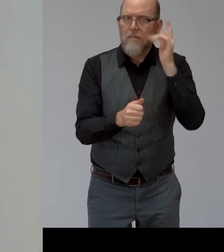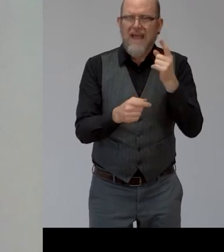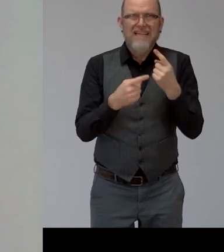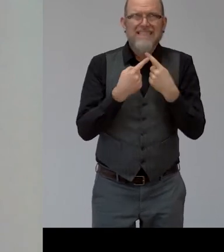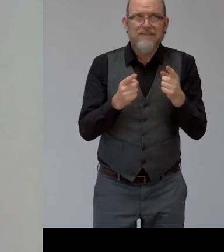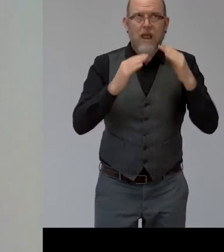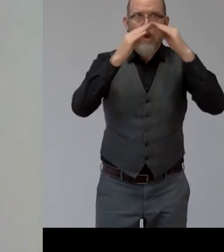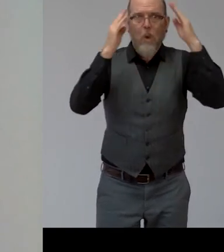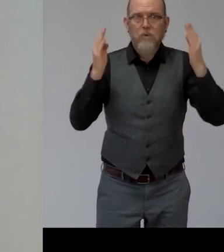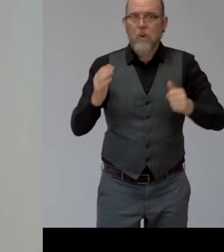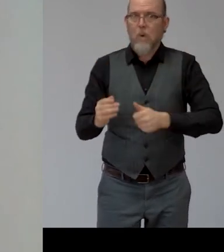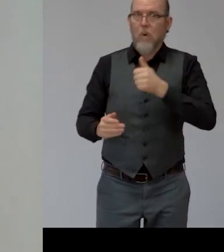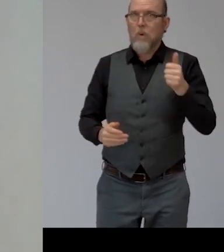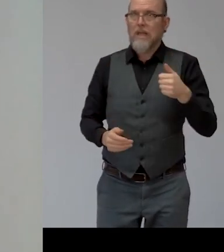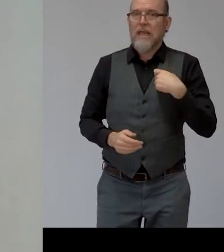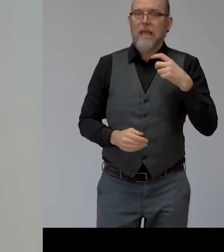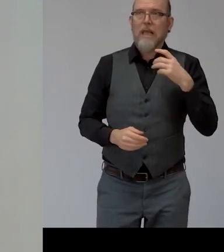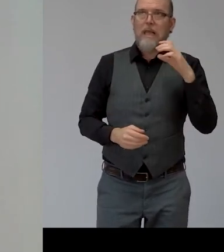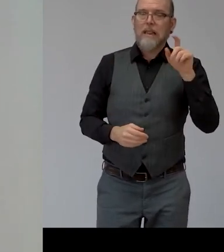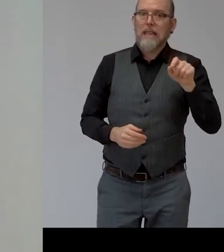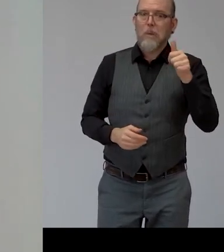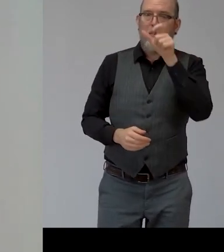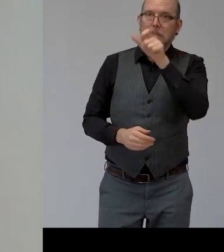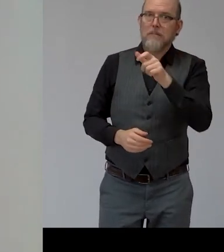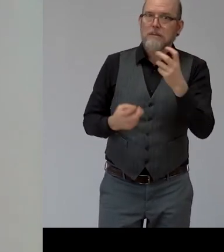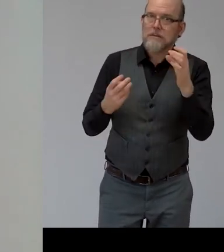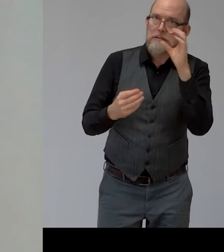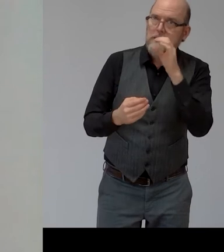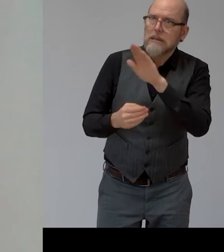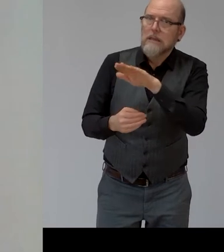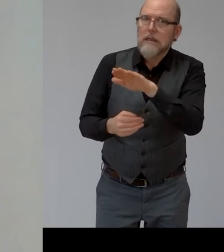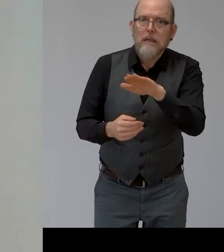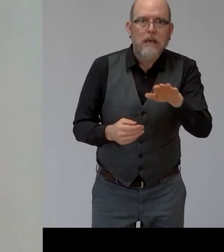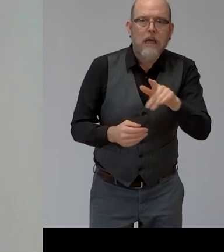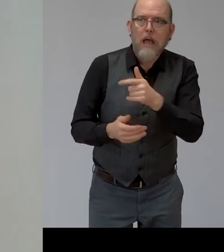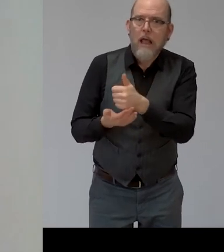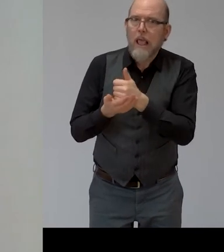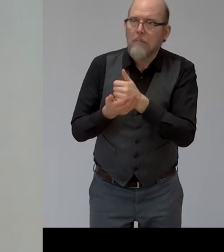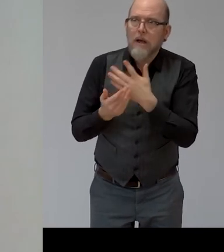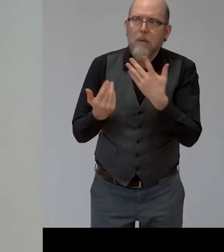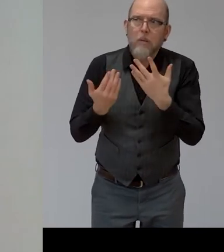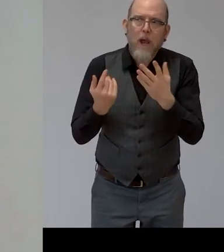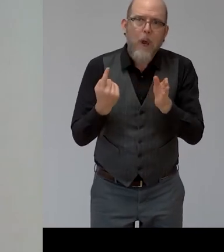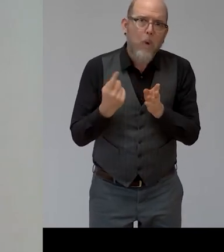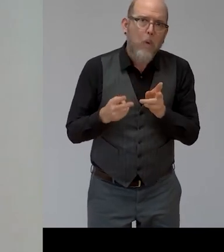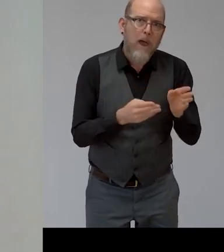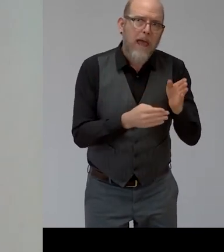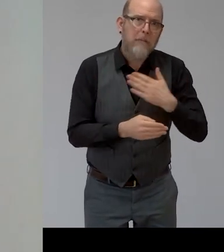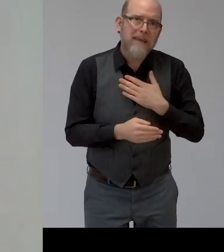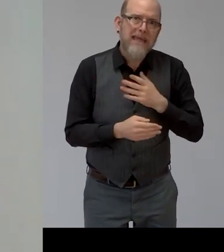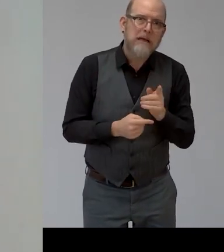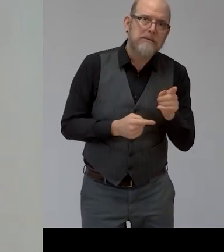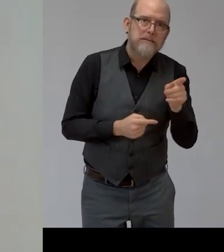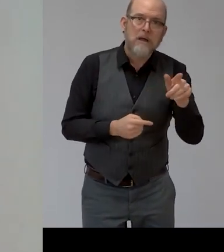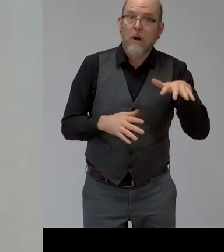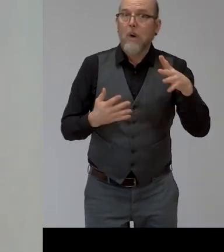and then it took me a while to realize where i needed to go and a little longer to realize where i was going to sit